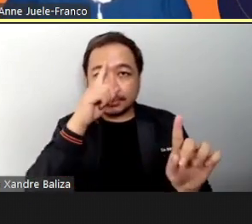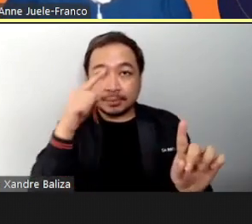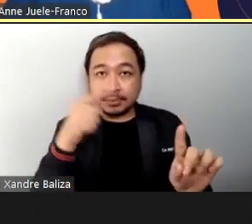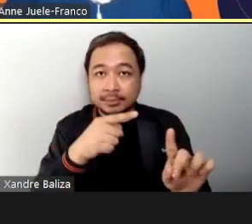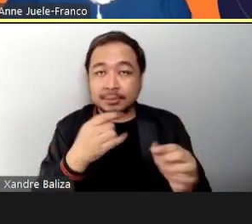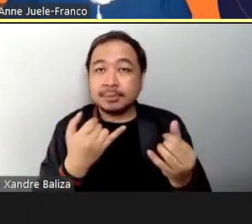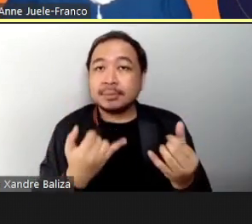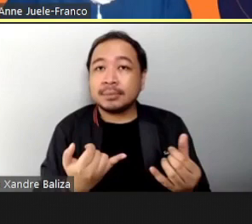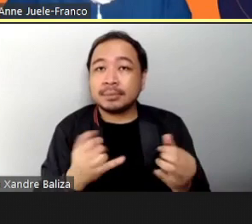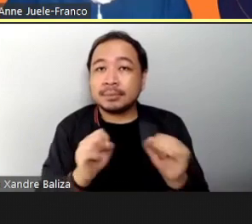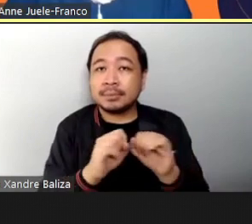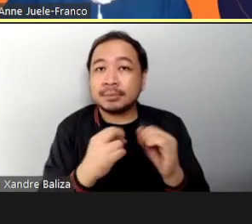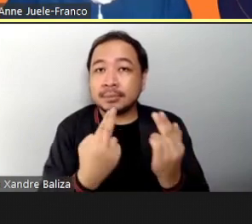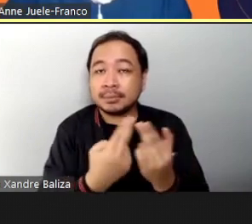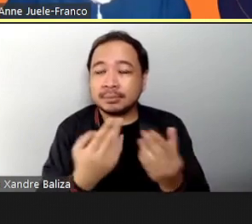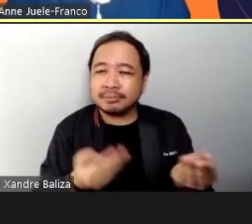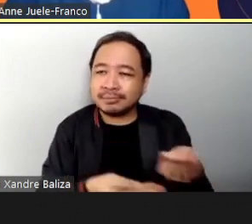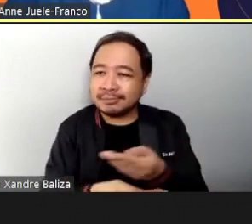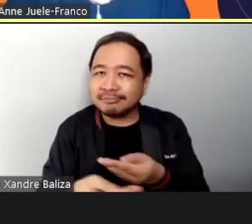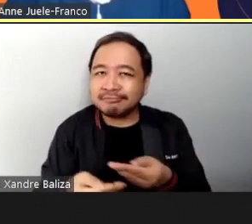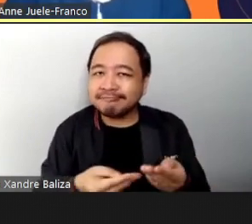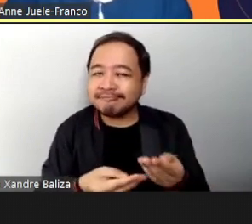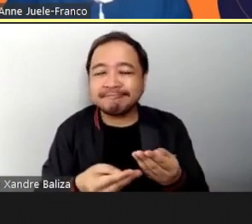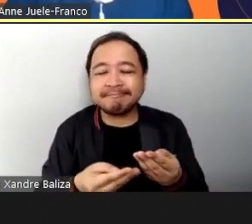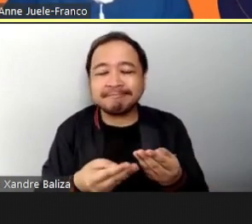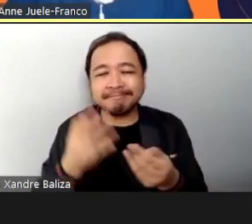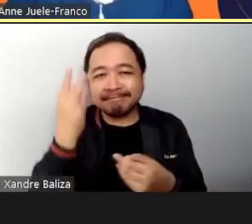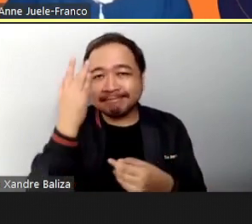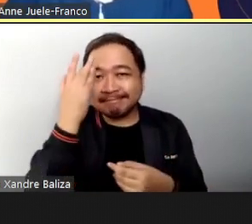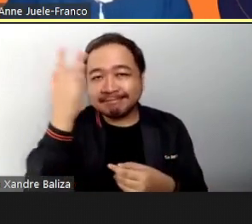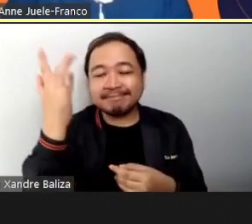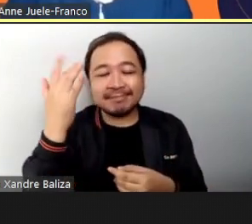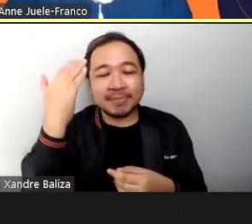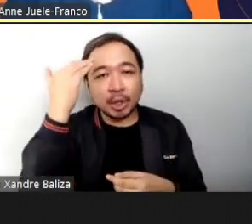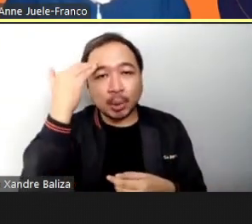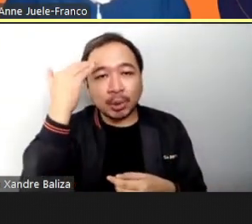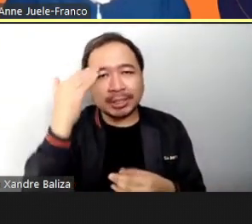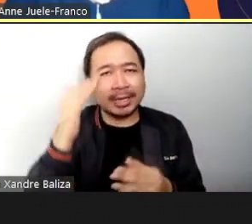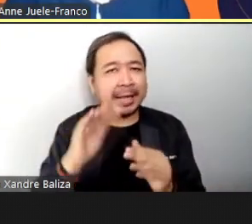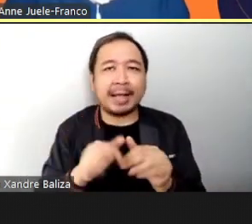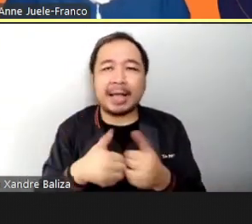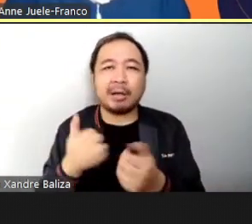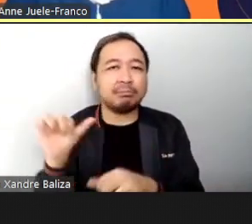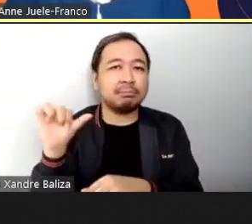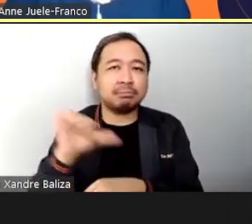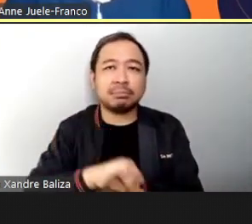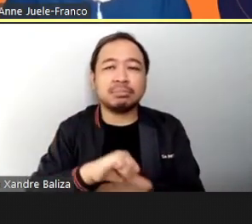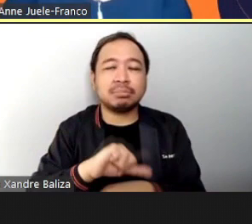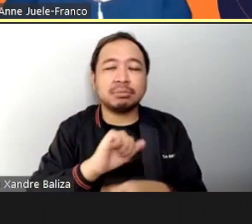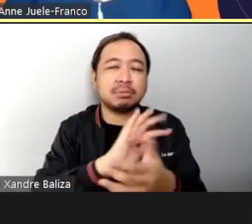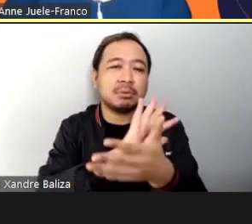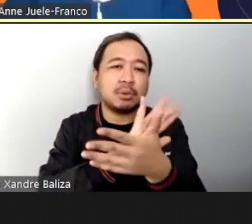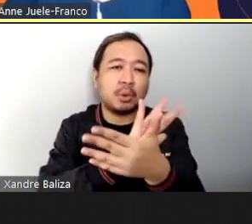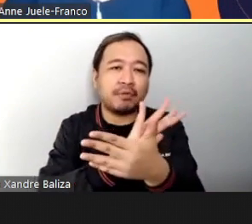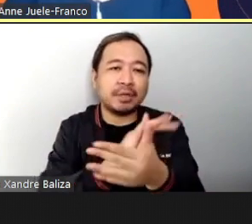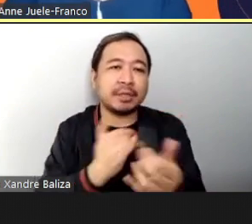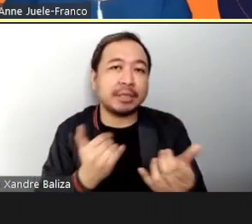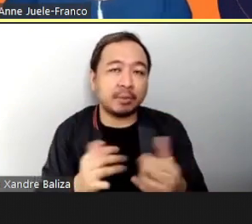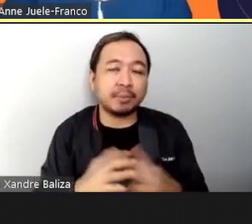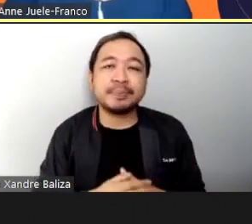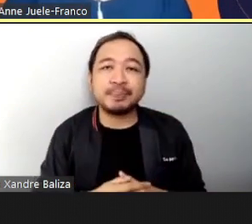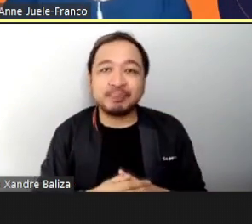is to share insights and practical knowledge In combating COVID-19 today Specifically